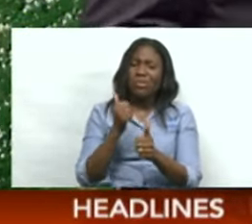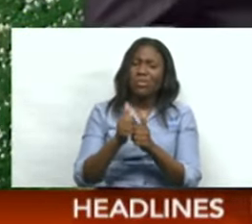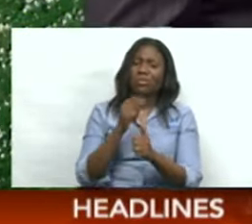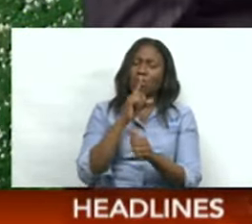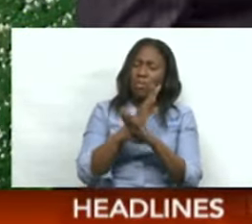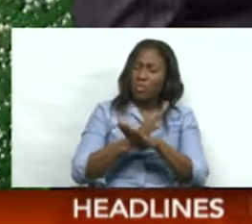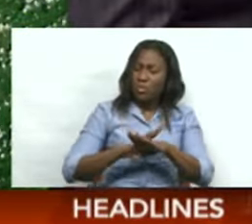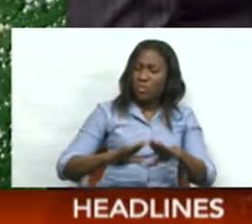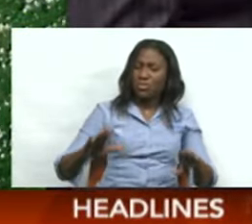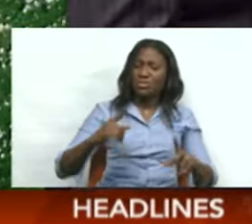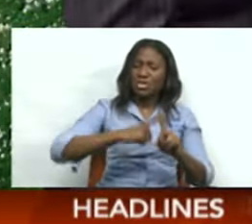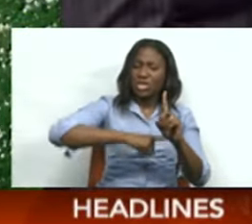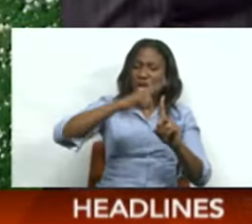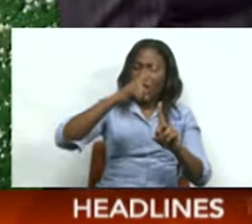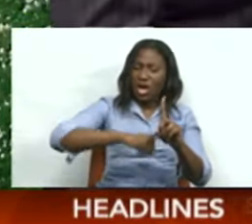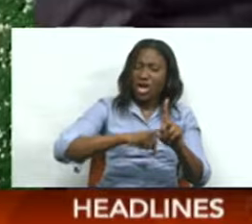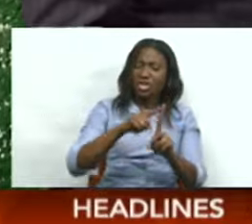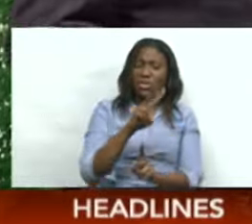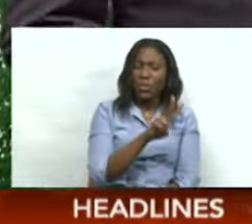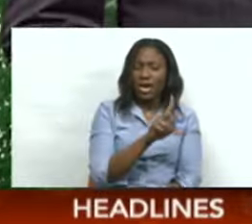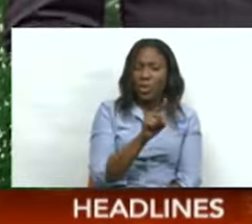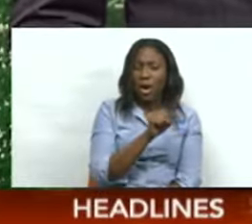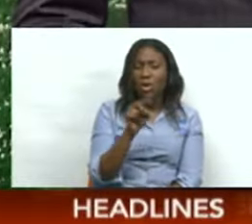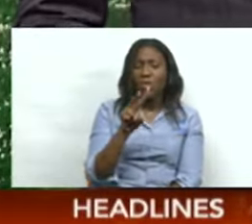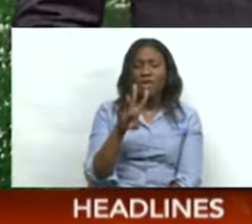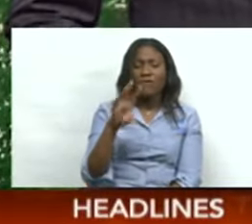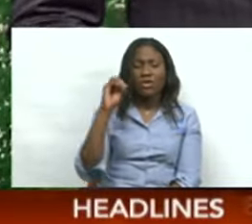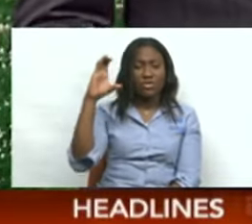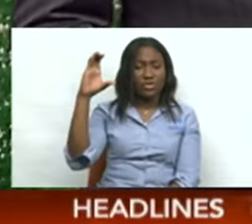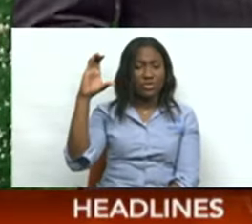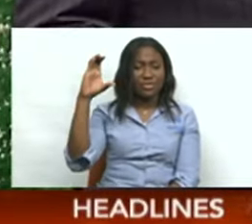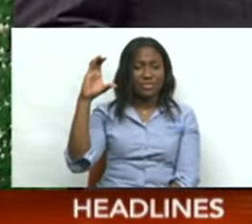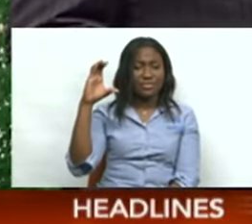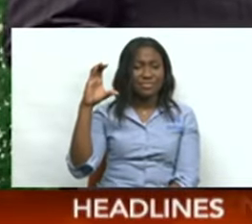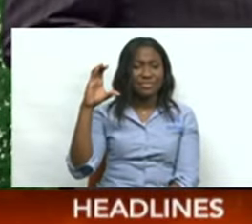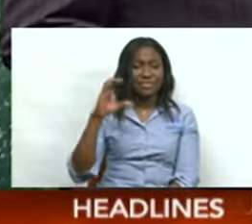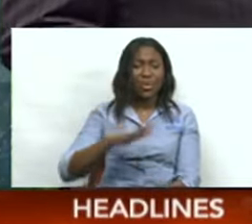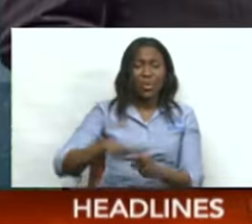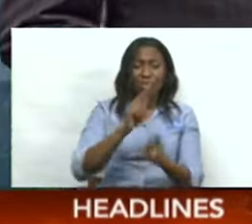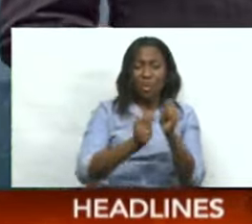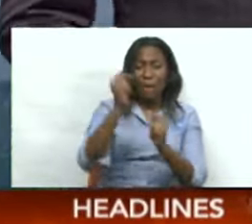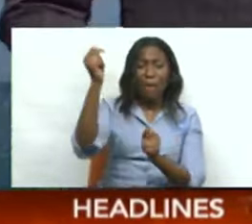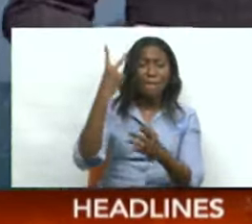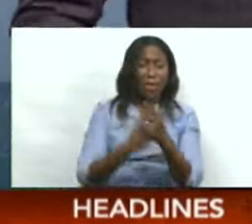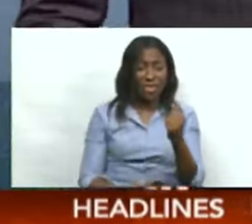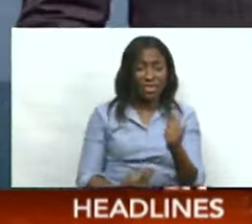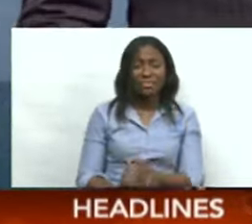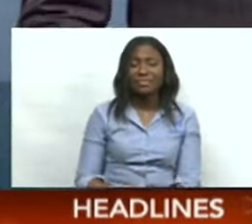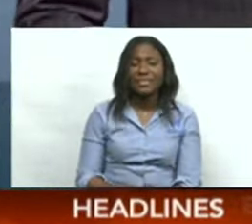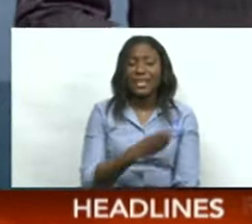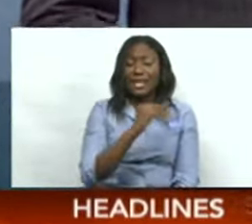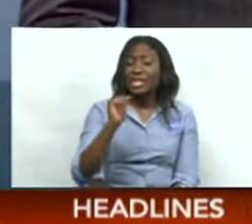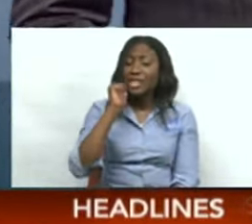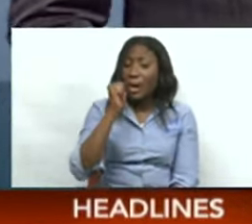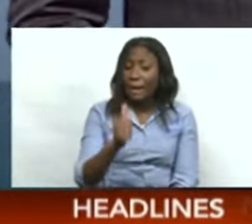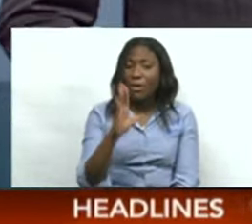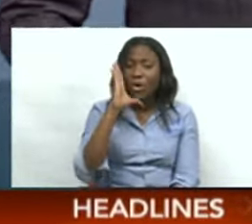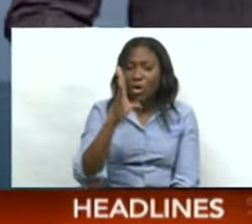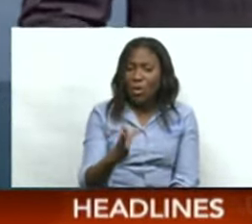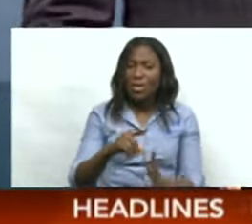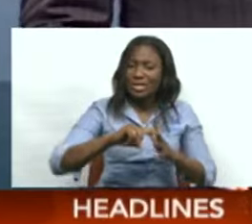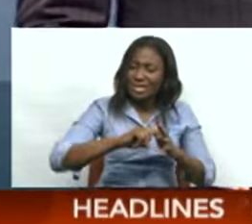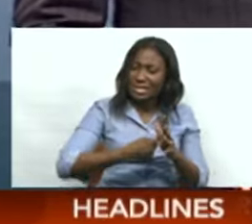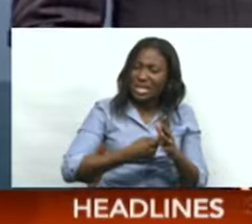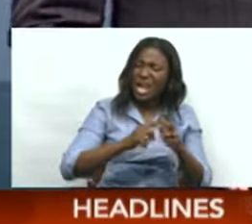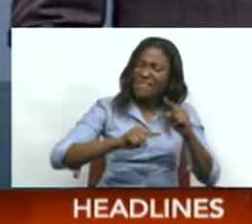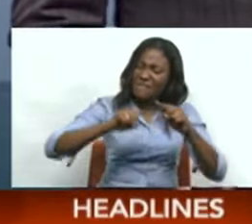country. Minimum low temperatures between 21 and 24 degrees across both islands. Now for tomorrow we will be starting off with